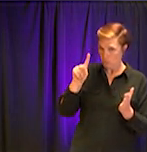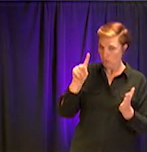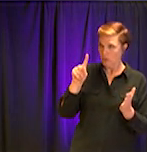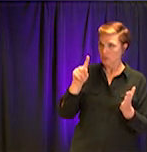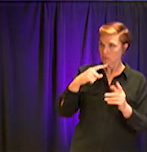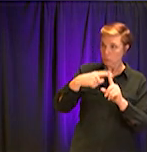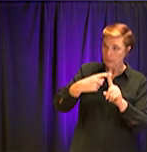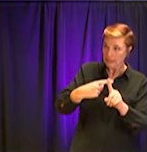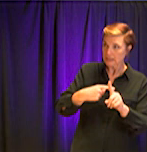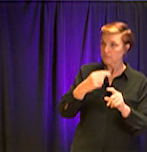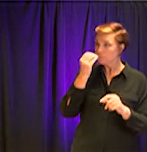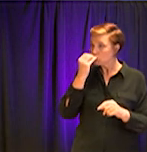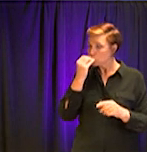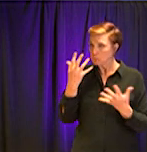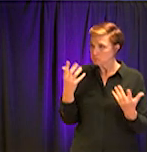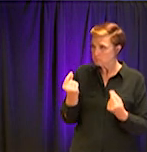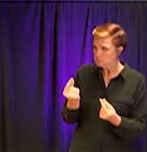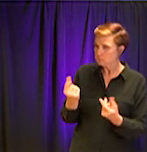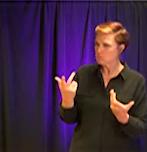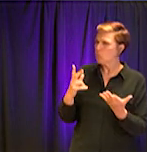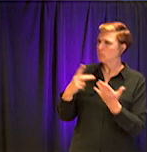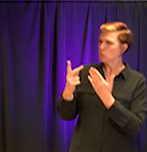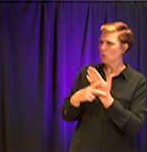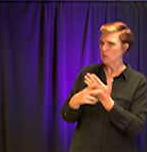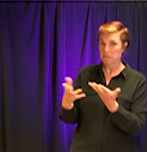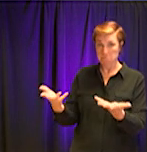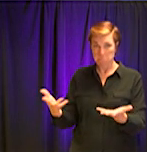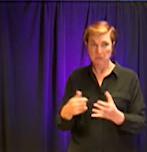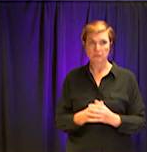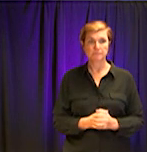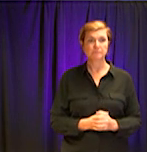DeKalb County. But since you're here, what is happening in your city?